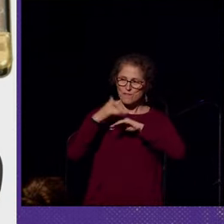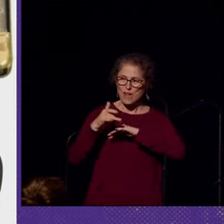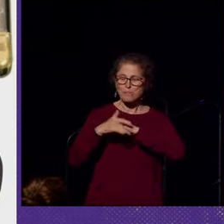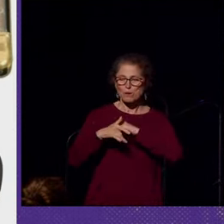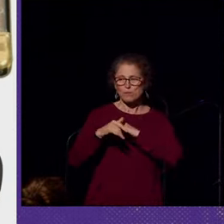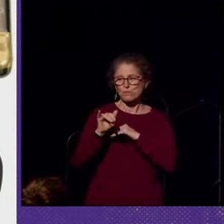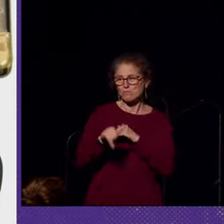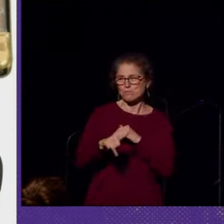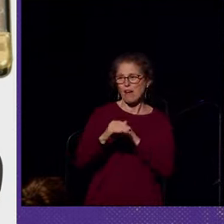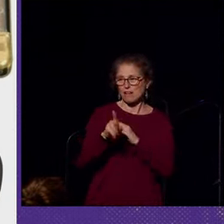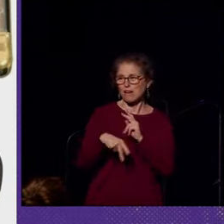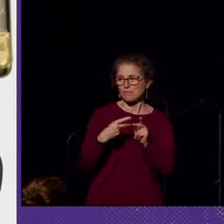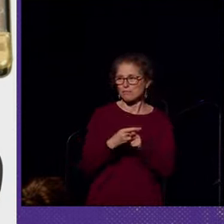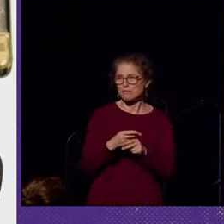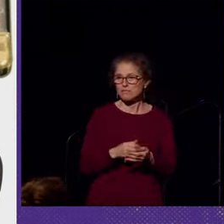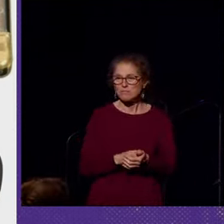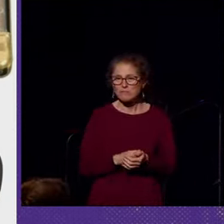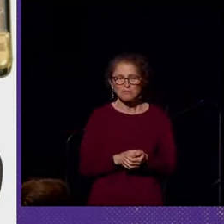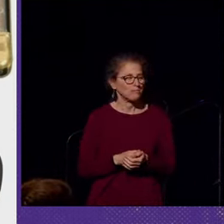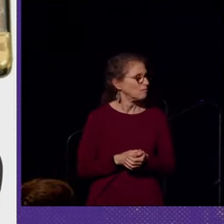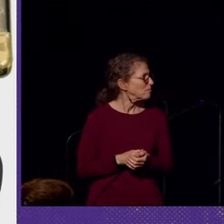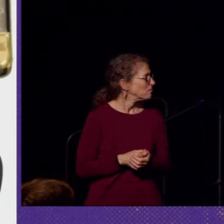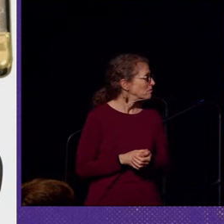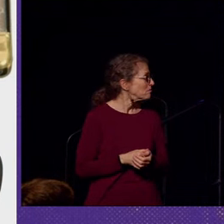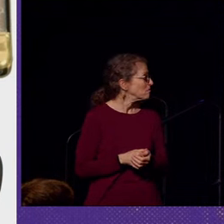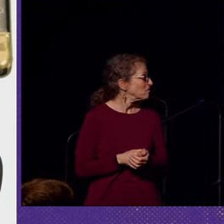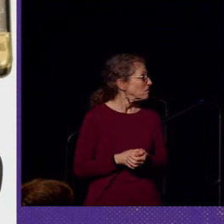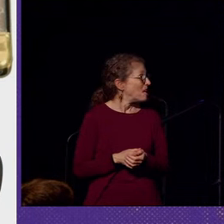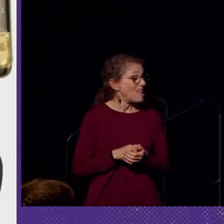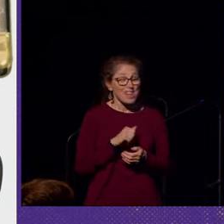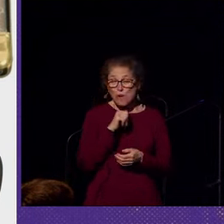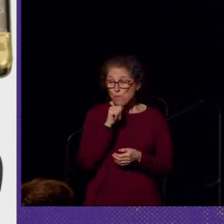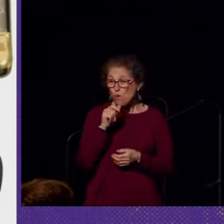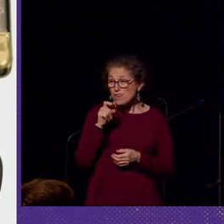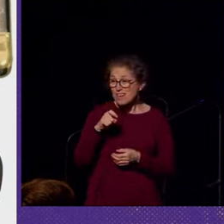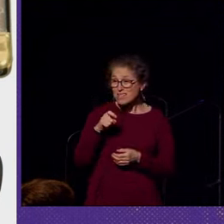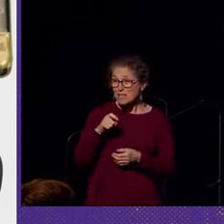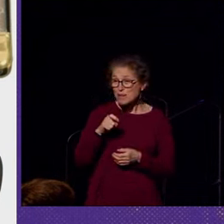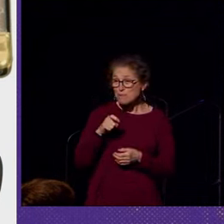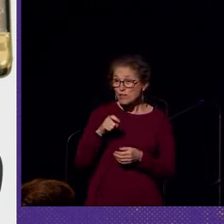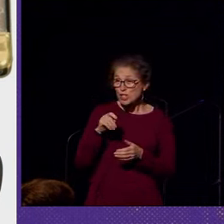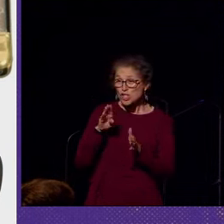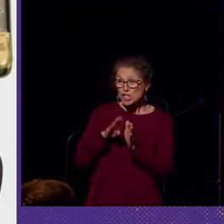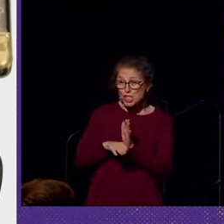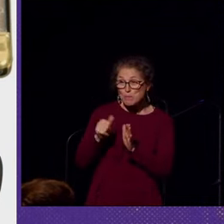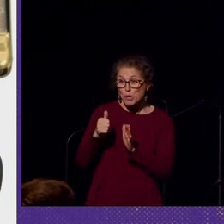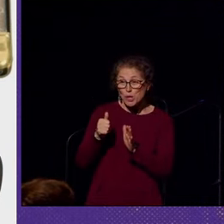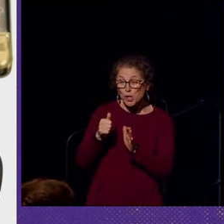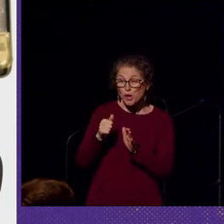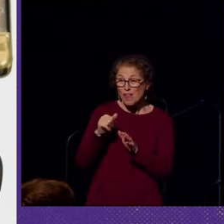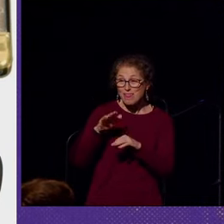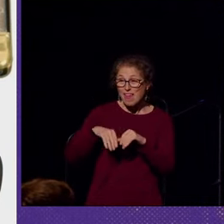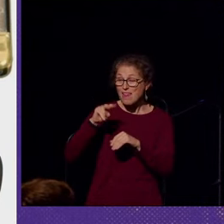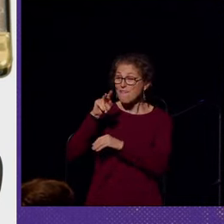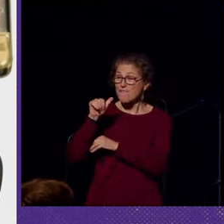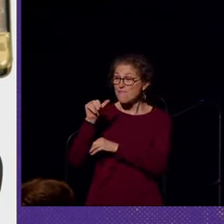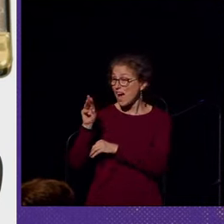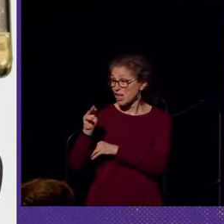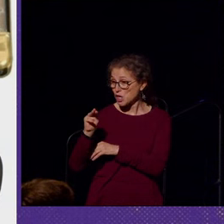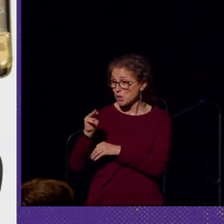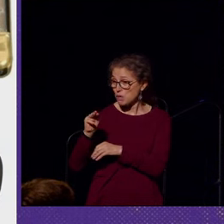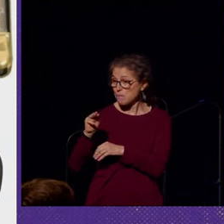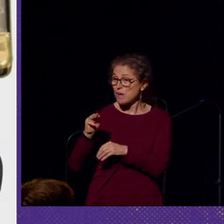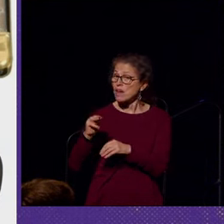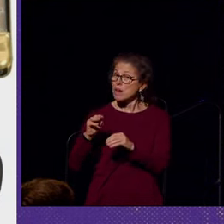transistor models. They weren't necessarily cheaper than the vacuum tube versions. They weren't more